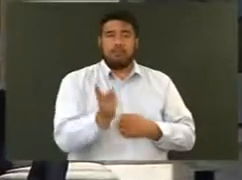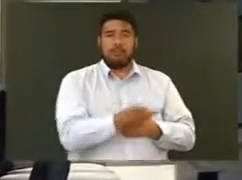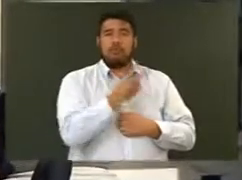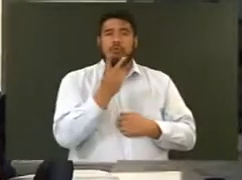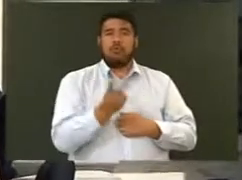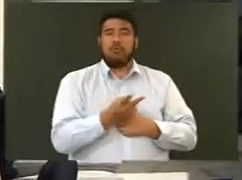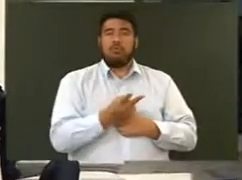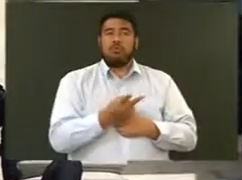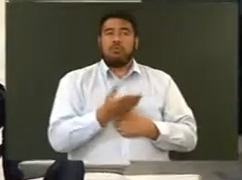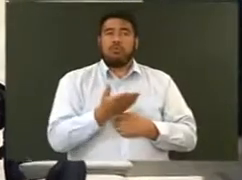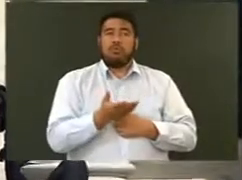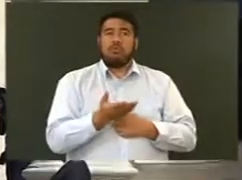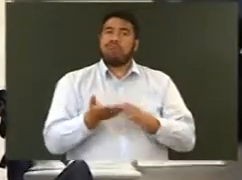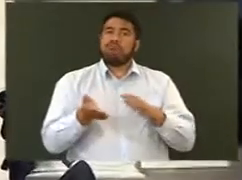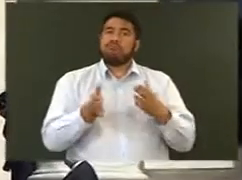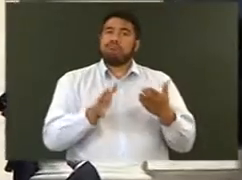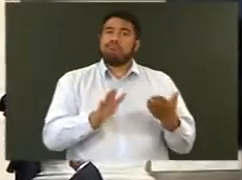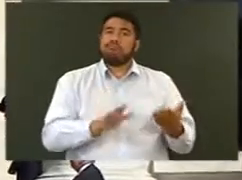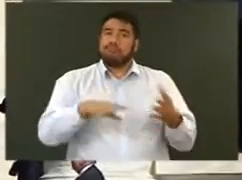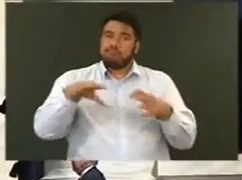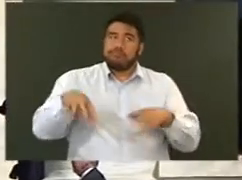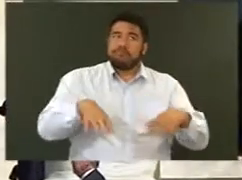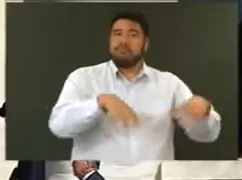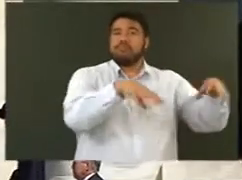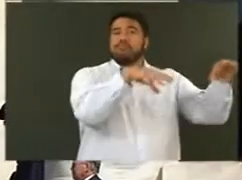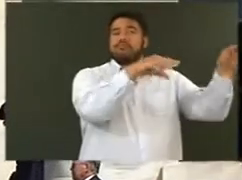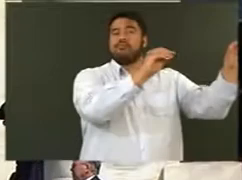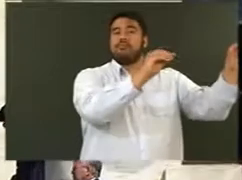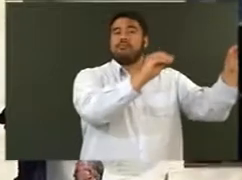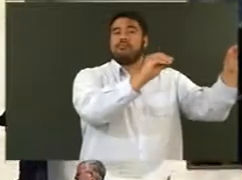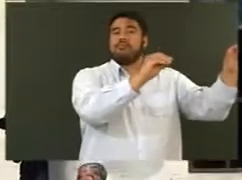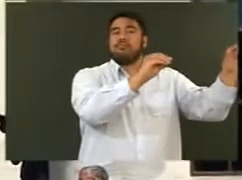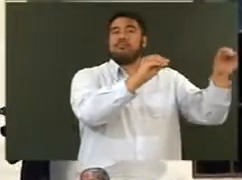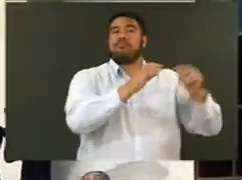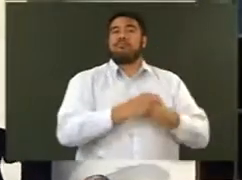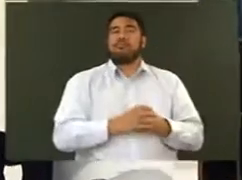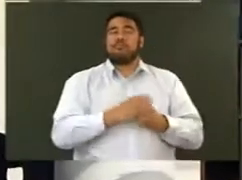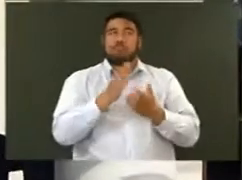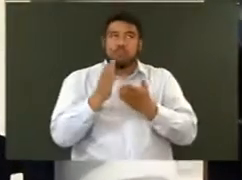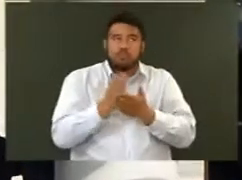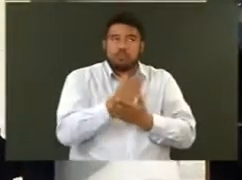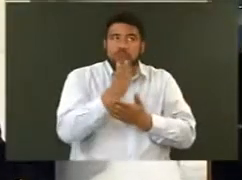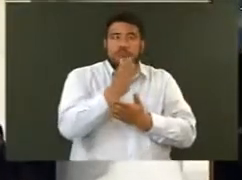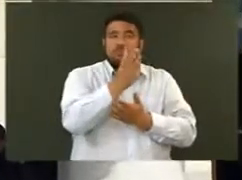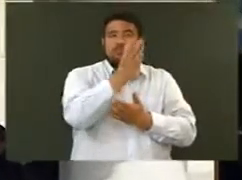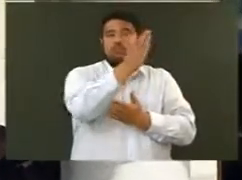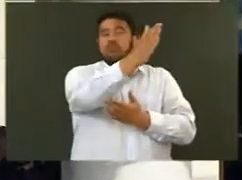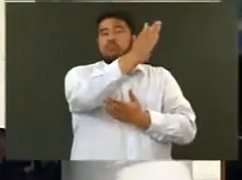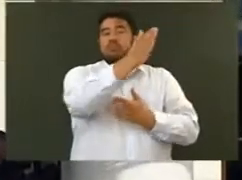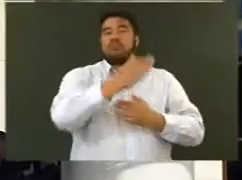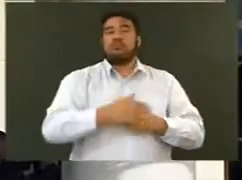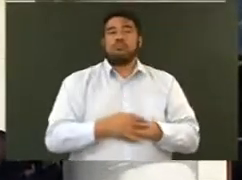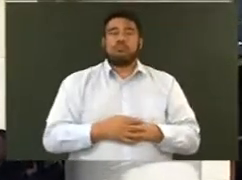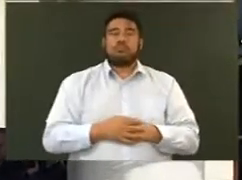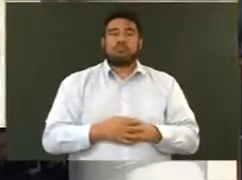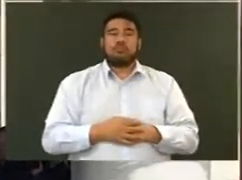hoia, hoki atu o rāua, waka wairua, atu o rātou iwi, o tai atu, ki te reira ngā wairua, atu i reira ki